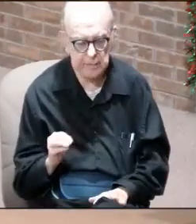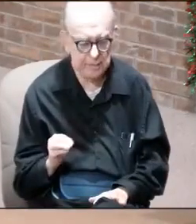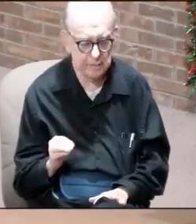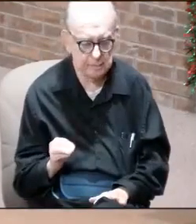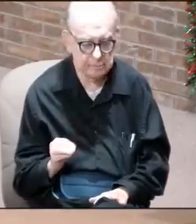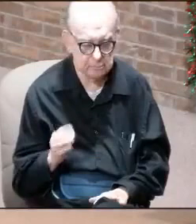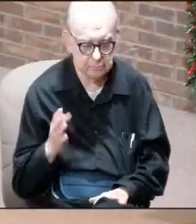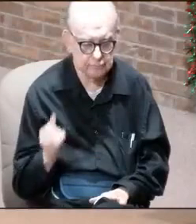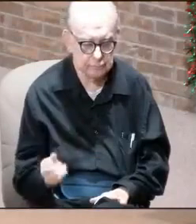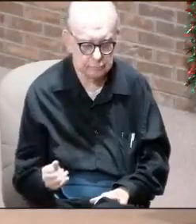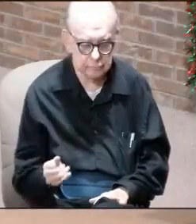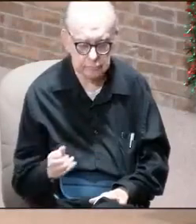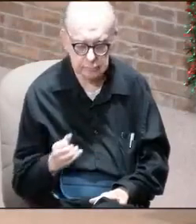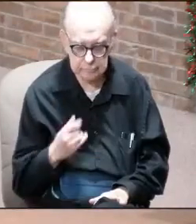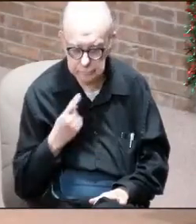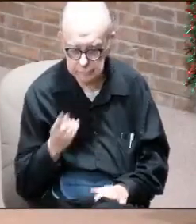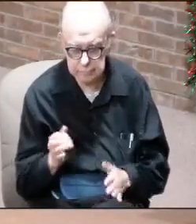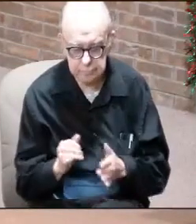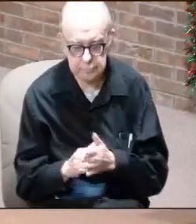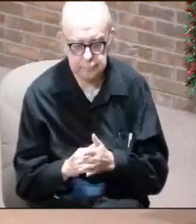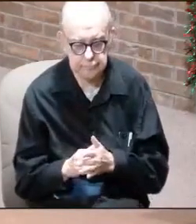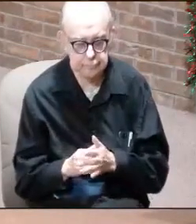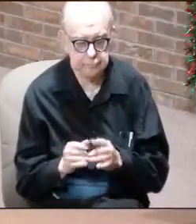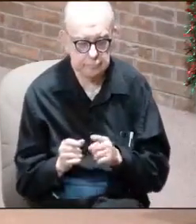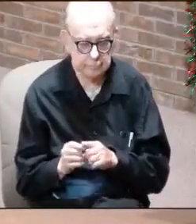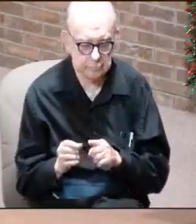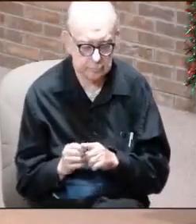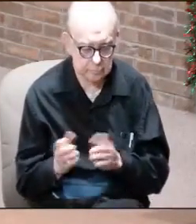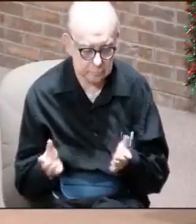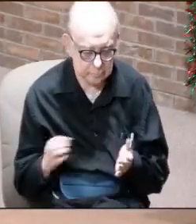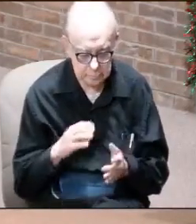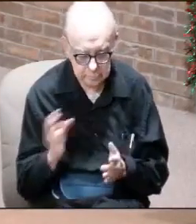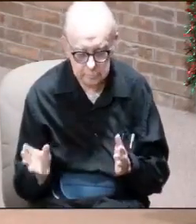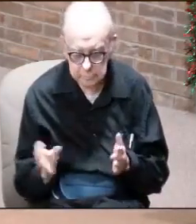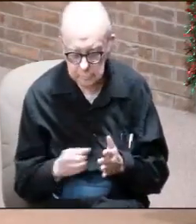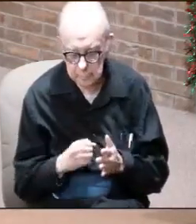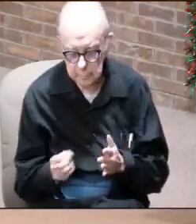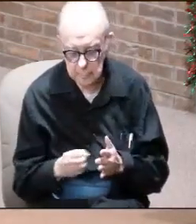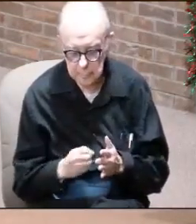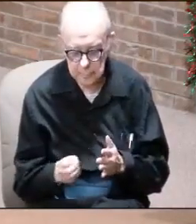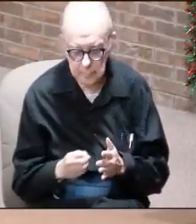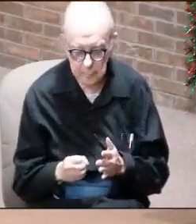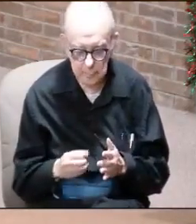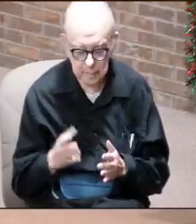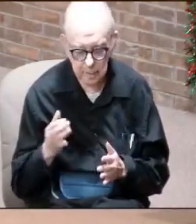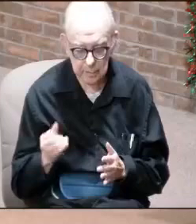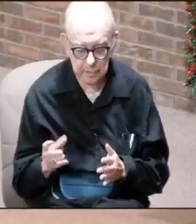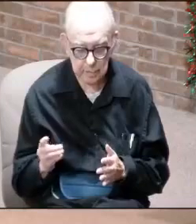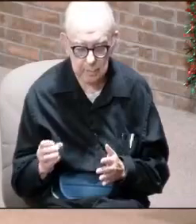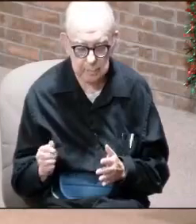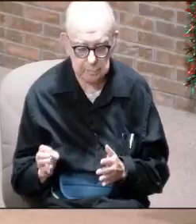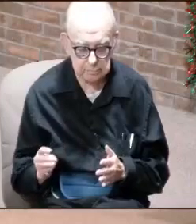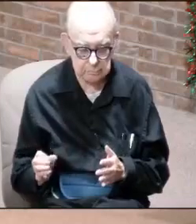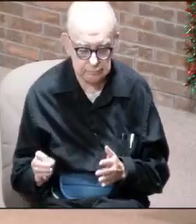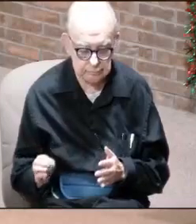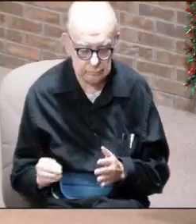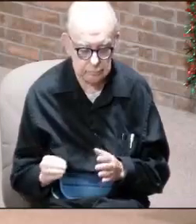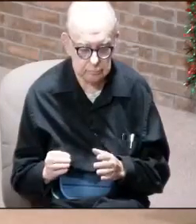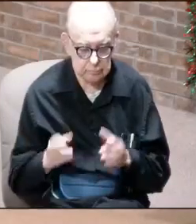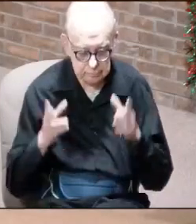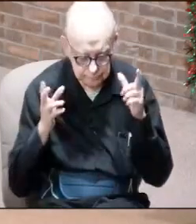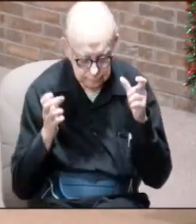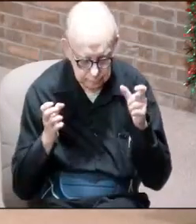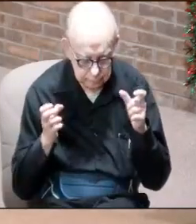That's why we sing that word in the Christmas carols because a diadem is a crown